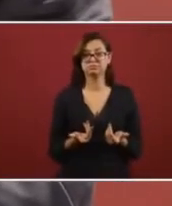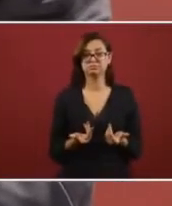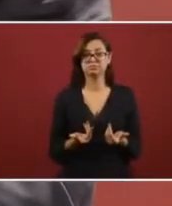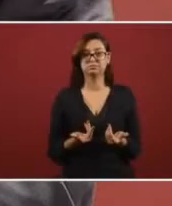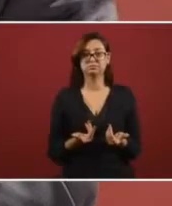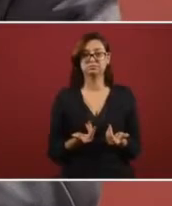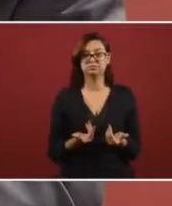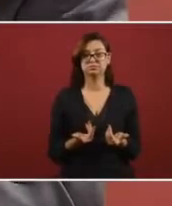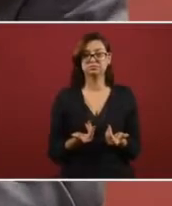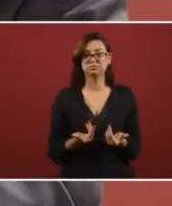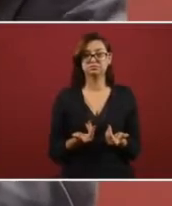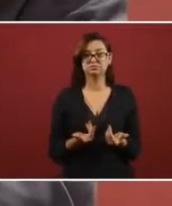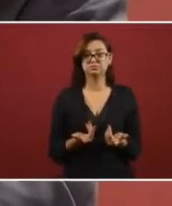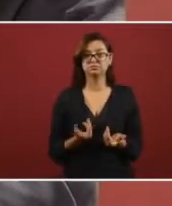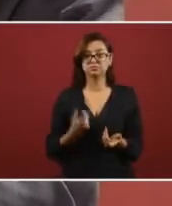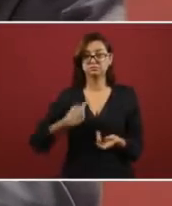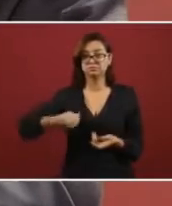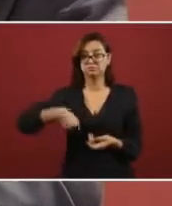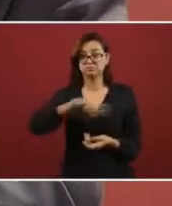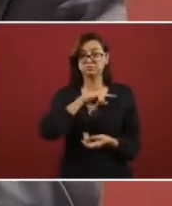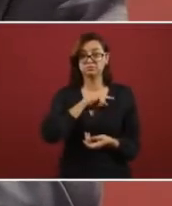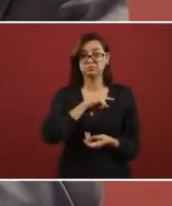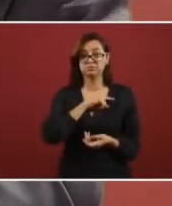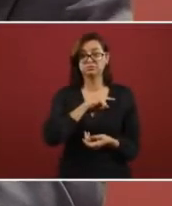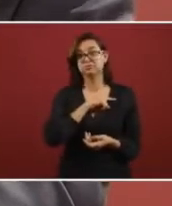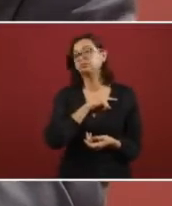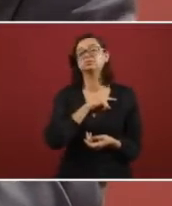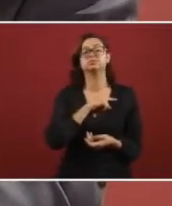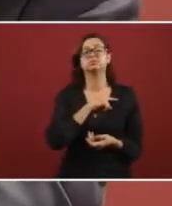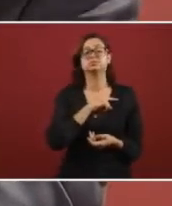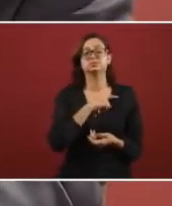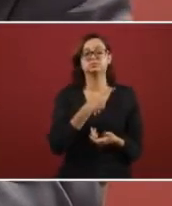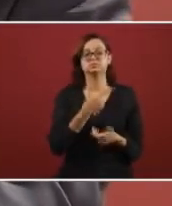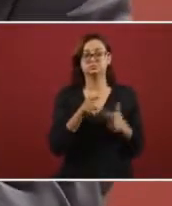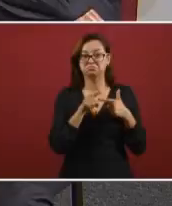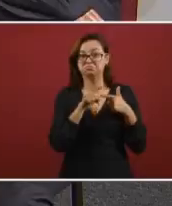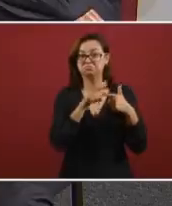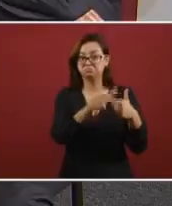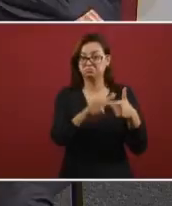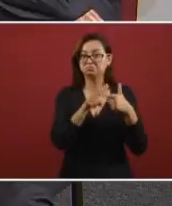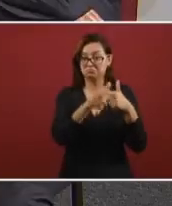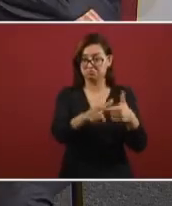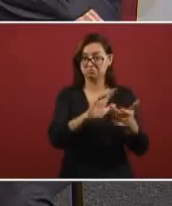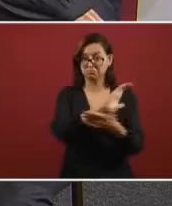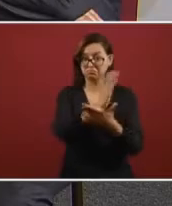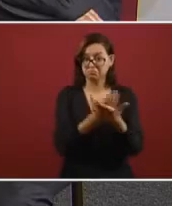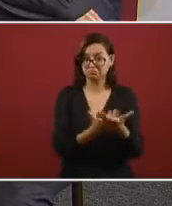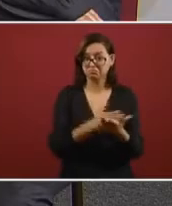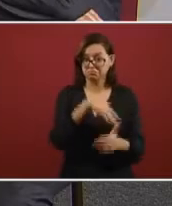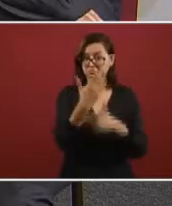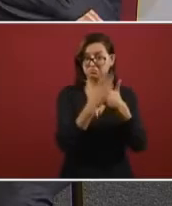continue us to say that they will continue